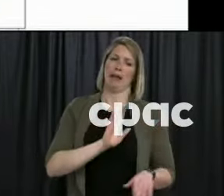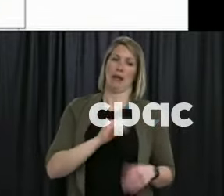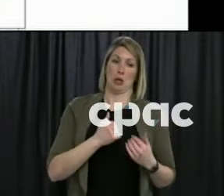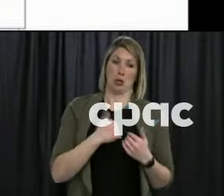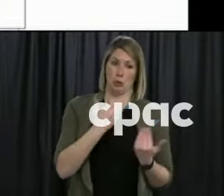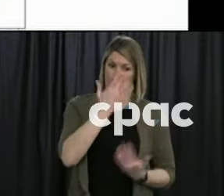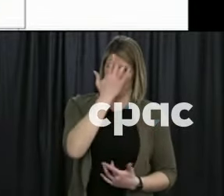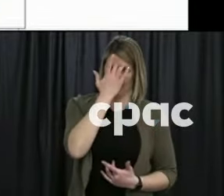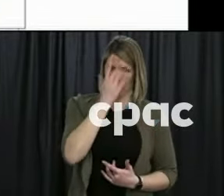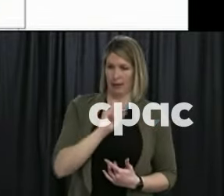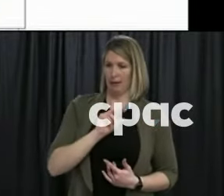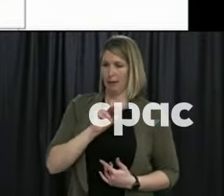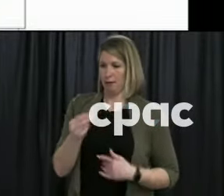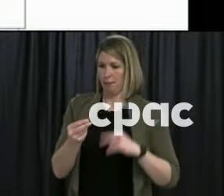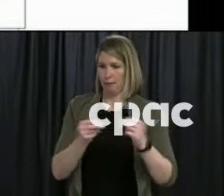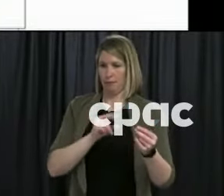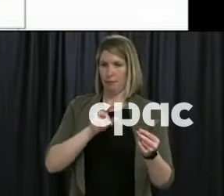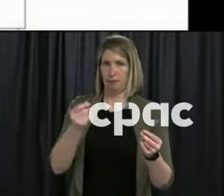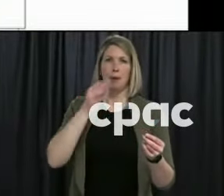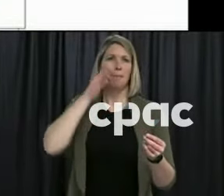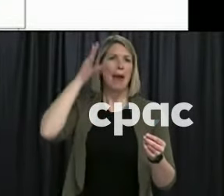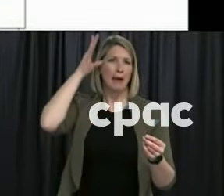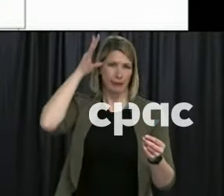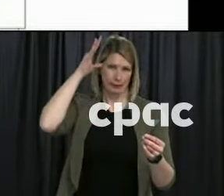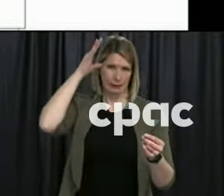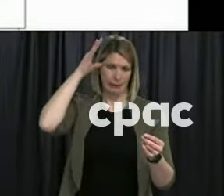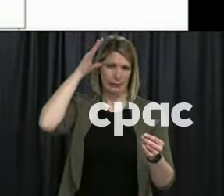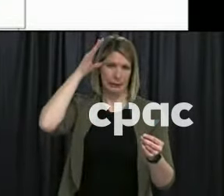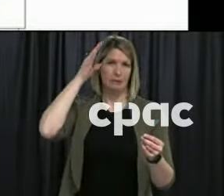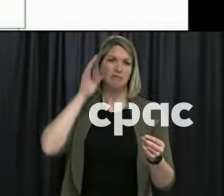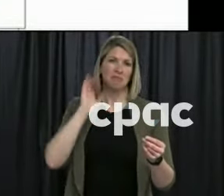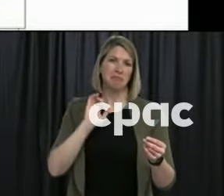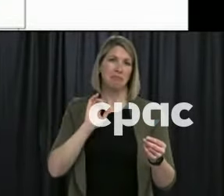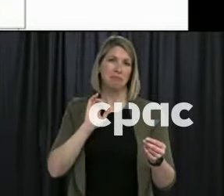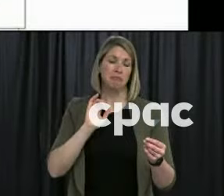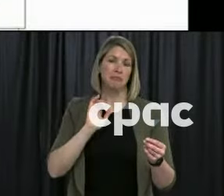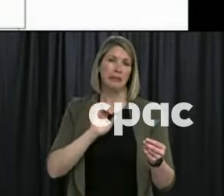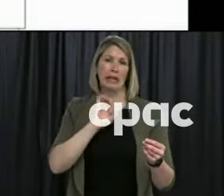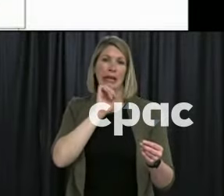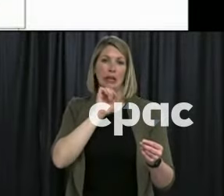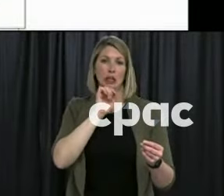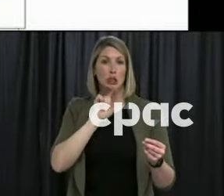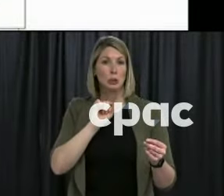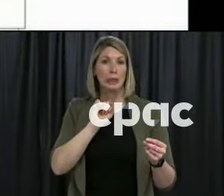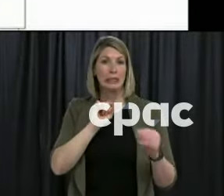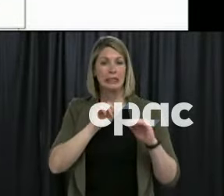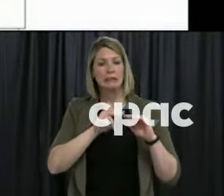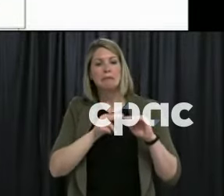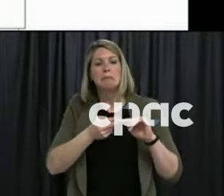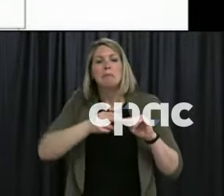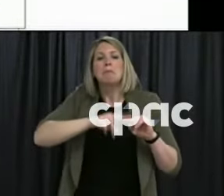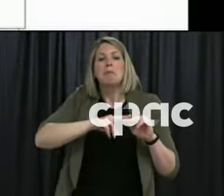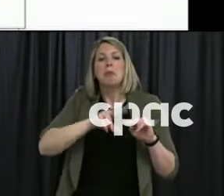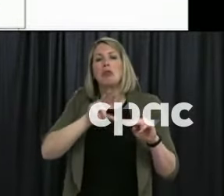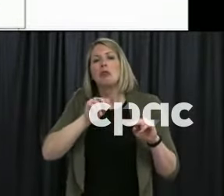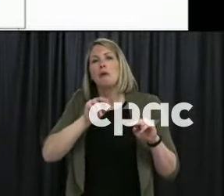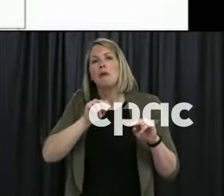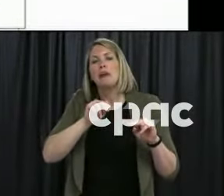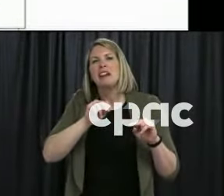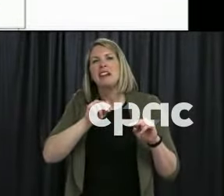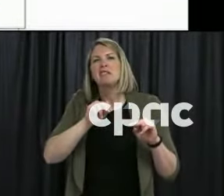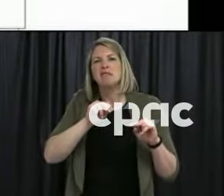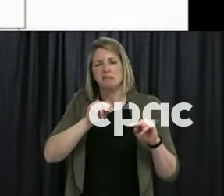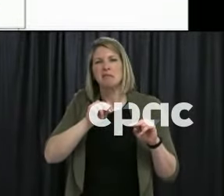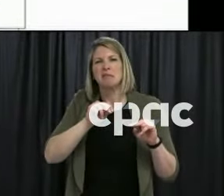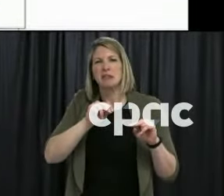contact with. And you can see the pattern of transmission from those less than the age of 20 to those more than the age of